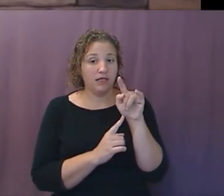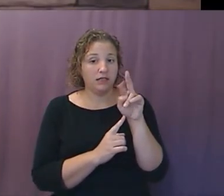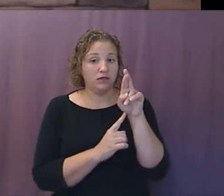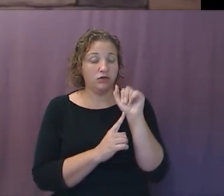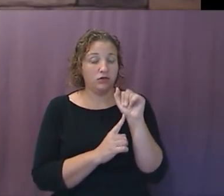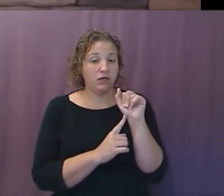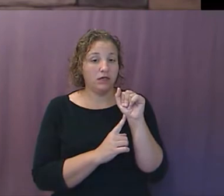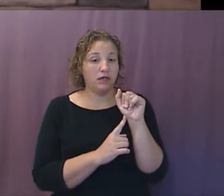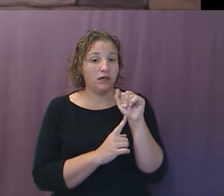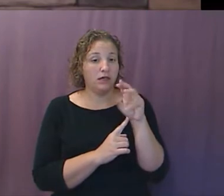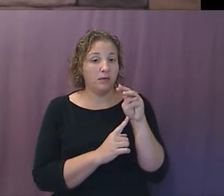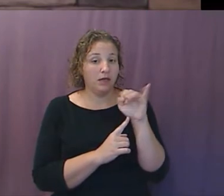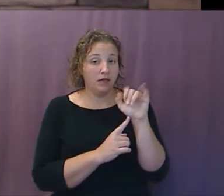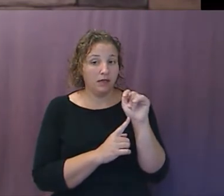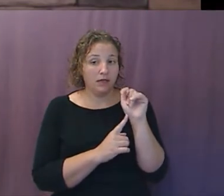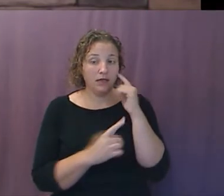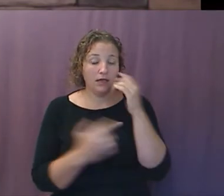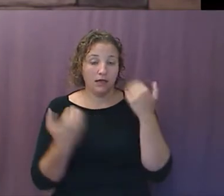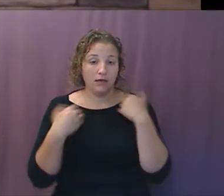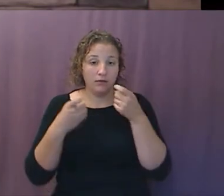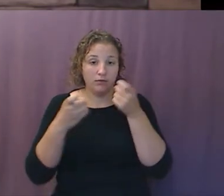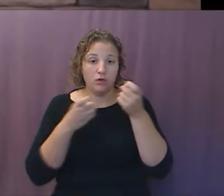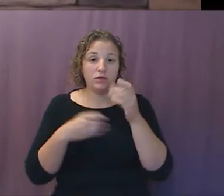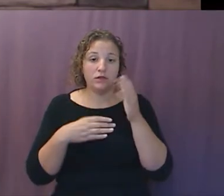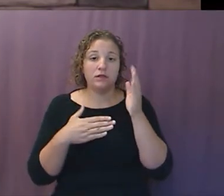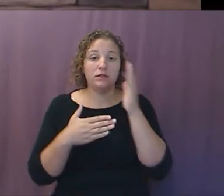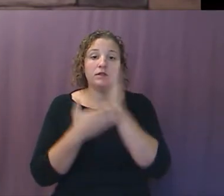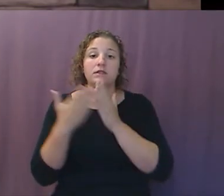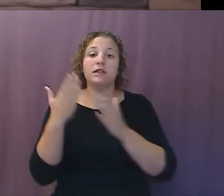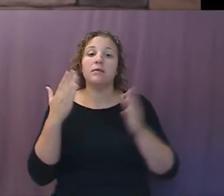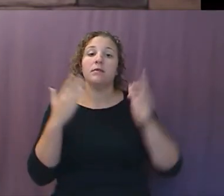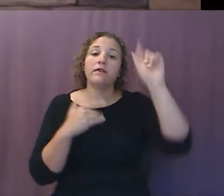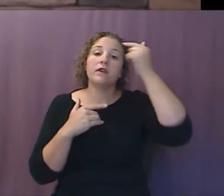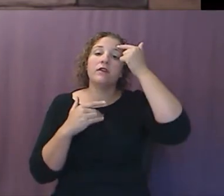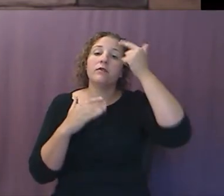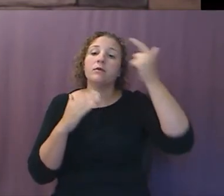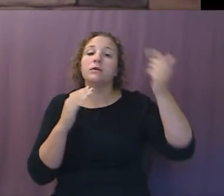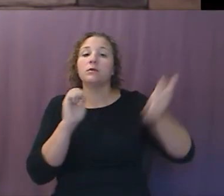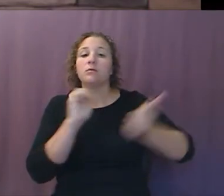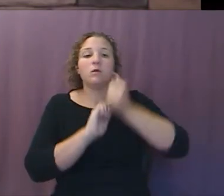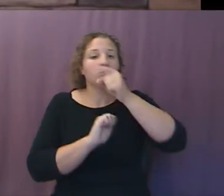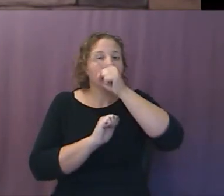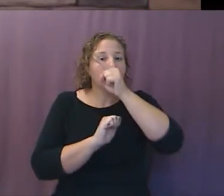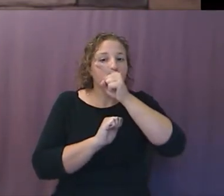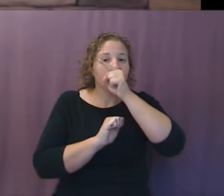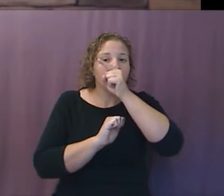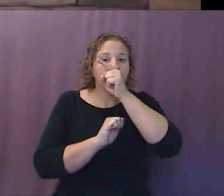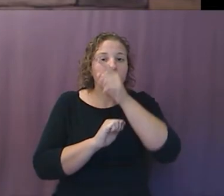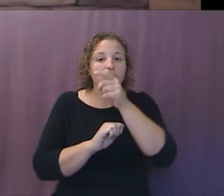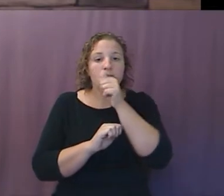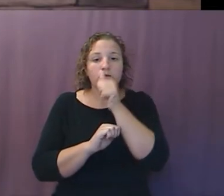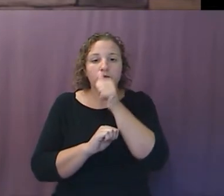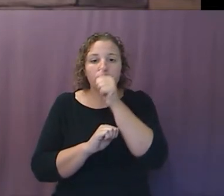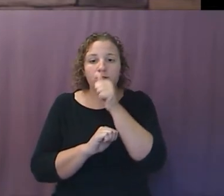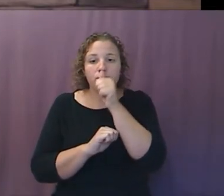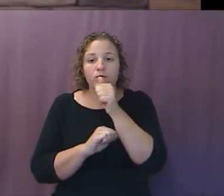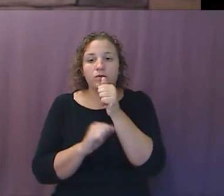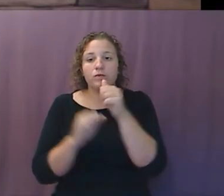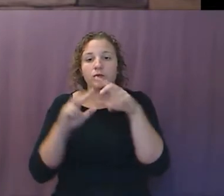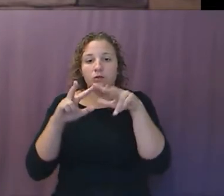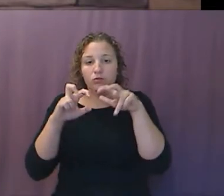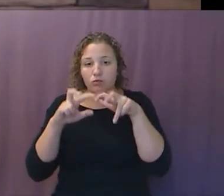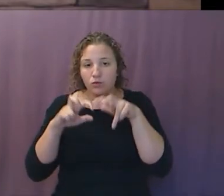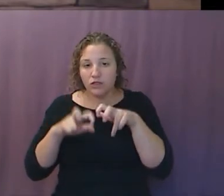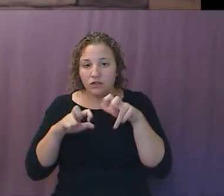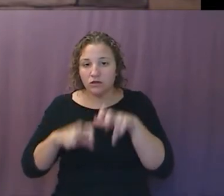runs some of the U.S. government's most hush-hush science and tech labs. Cloak and Dagger R&D, or the Cloak and Dagger R&D